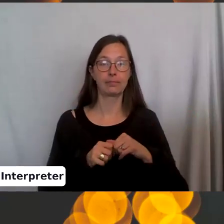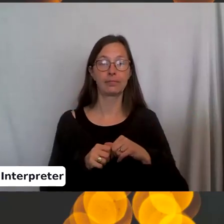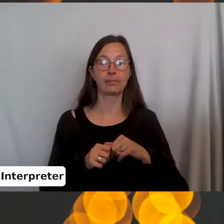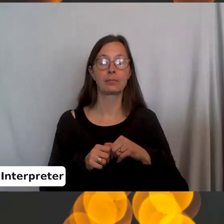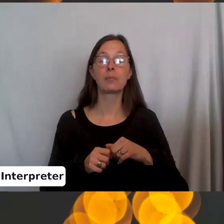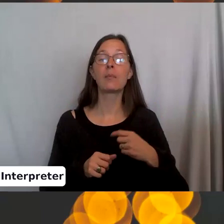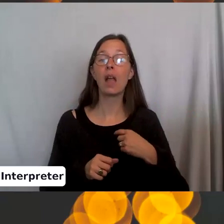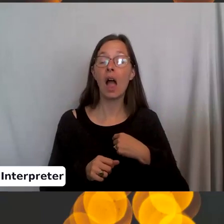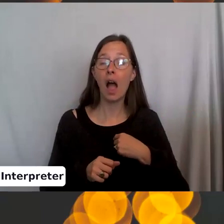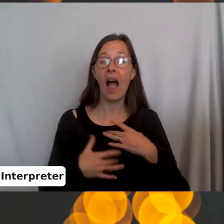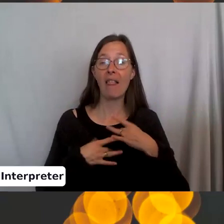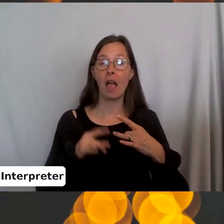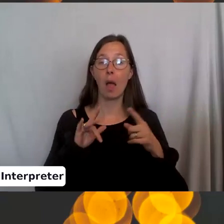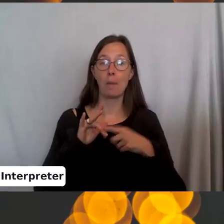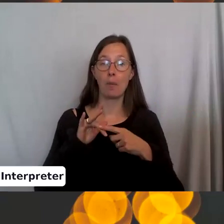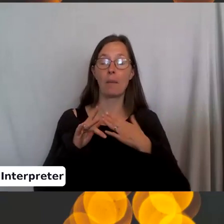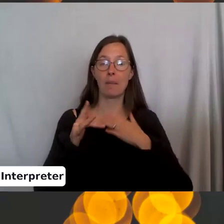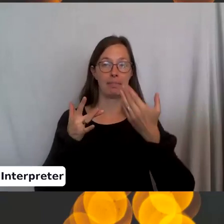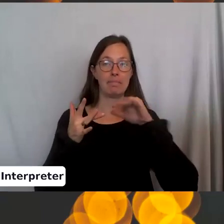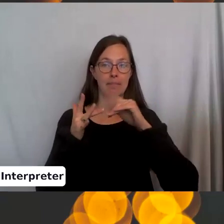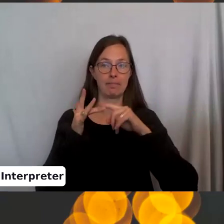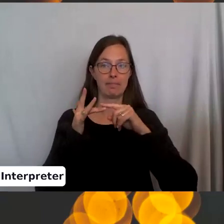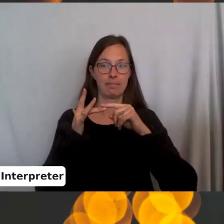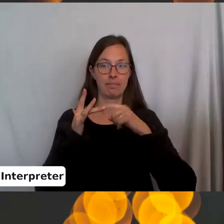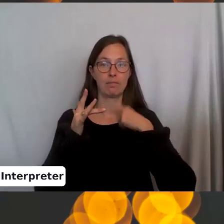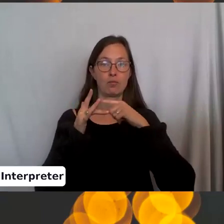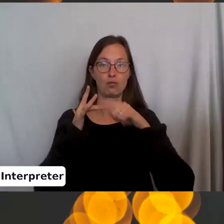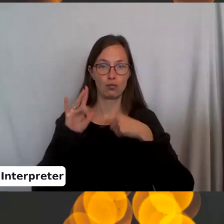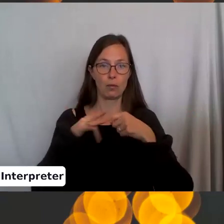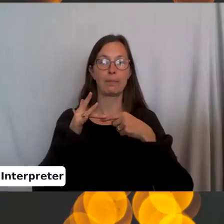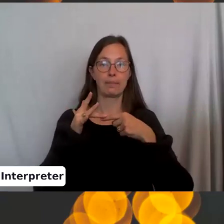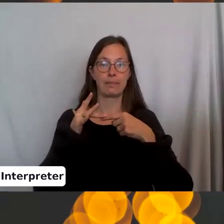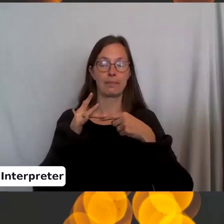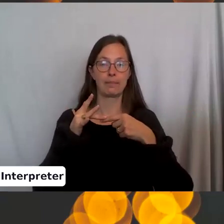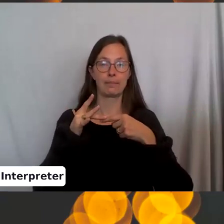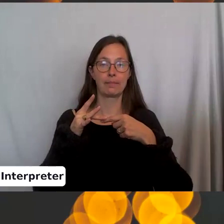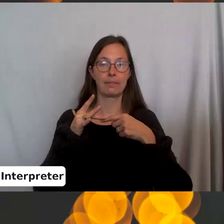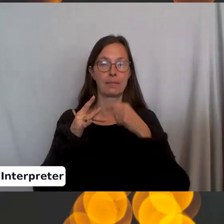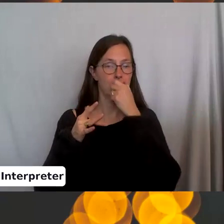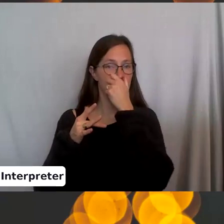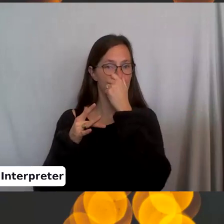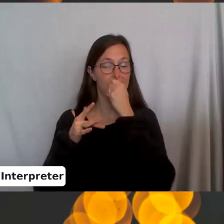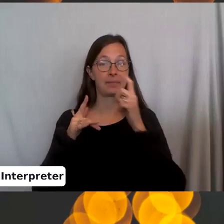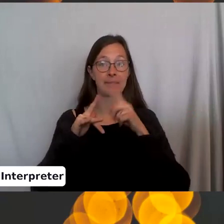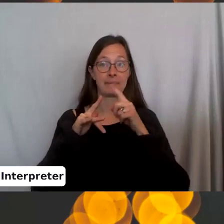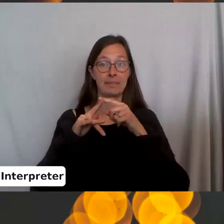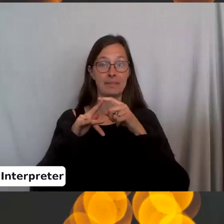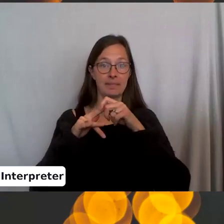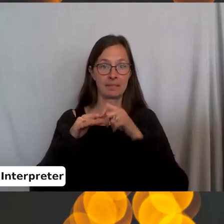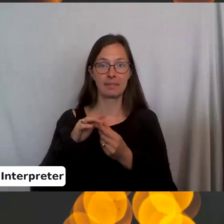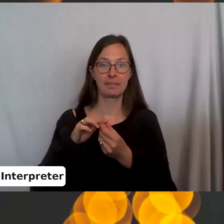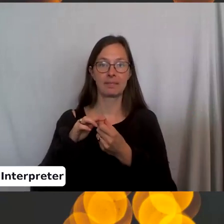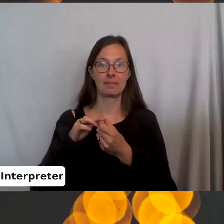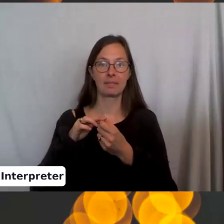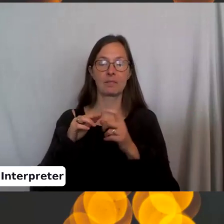I put it on my middle finger. I wrap my middle finger around and I put my index finger underneath to hold